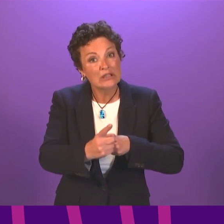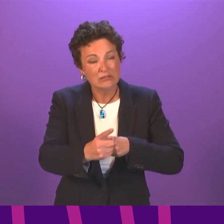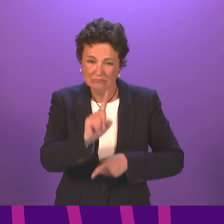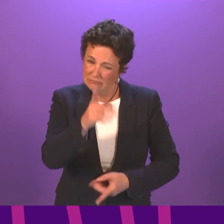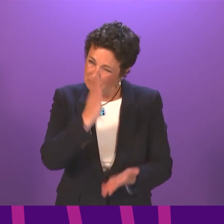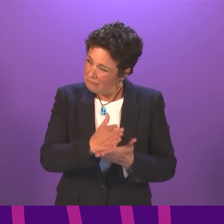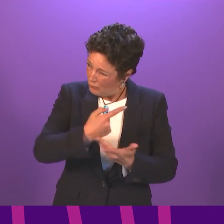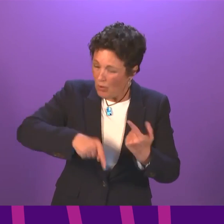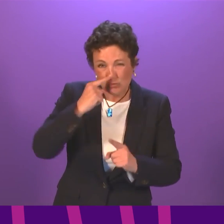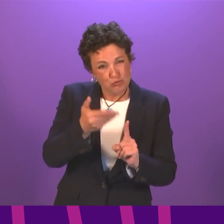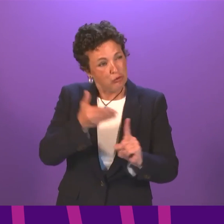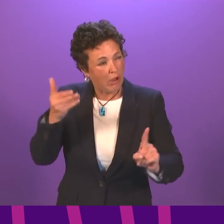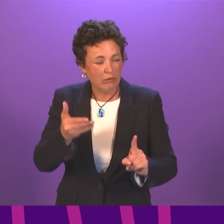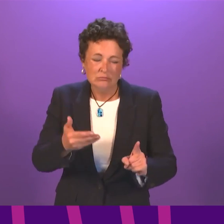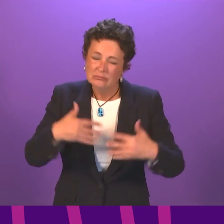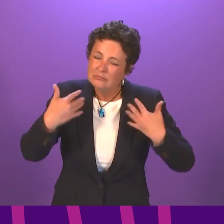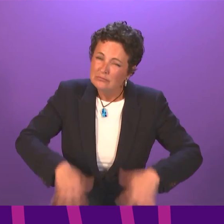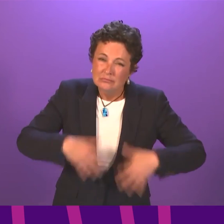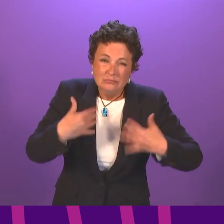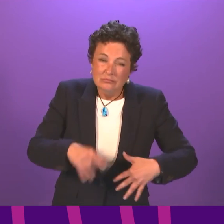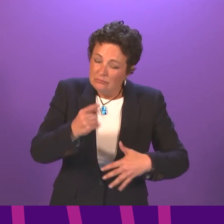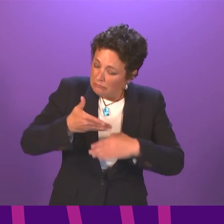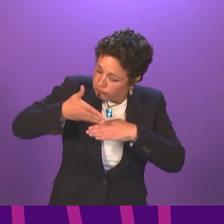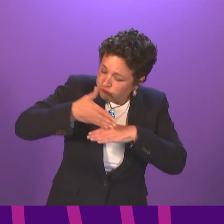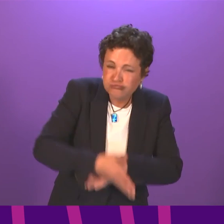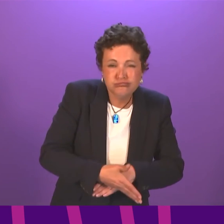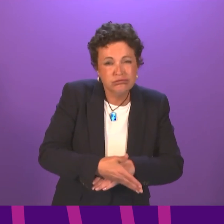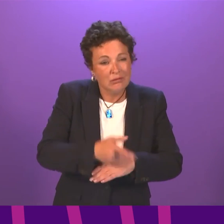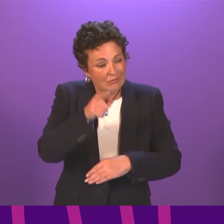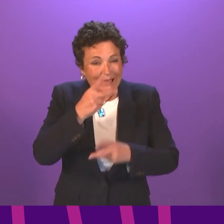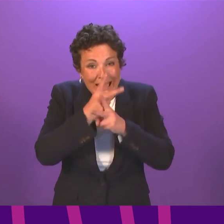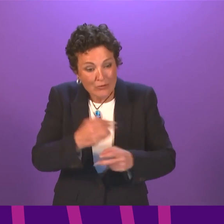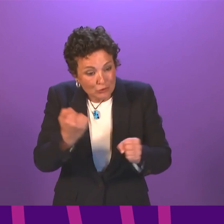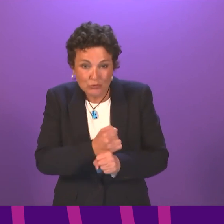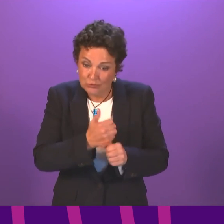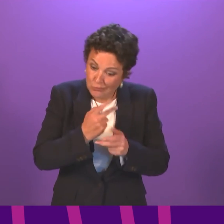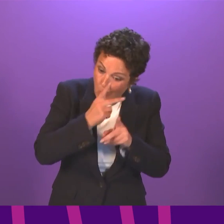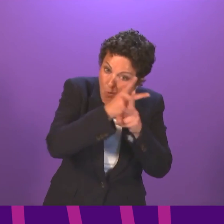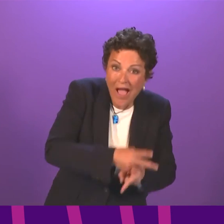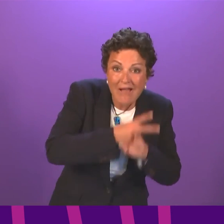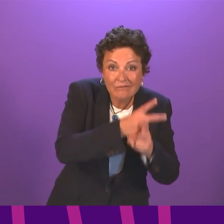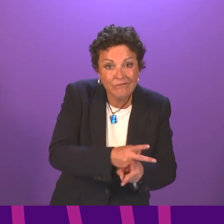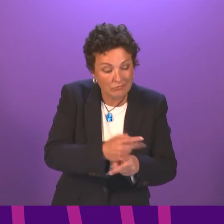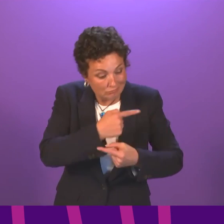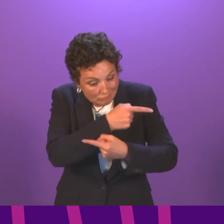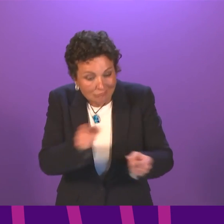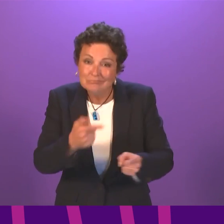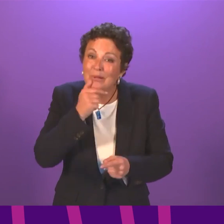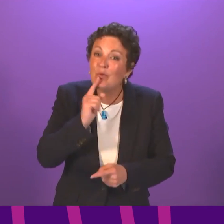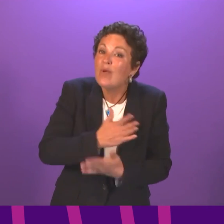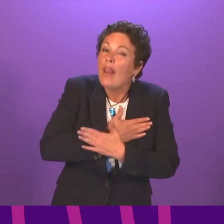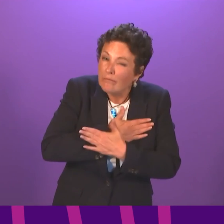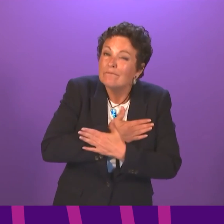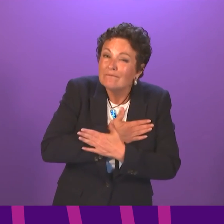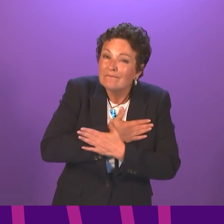carers make to the health and wellbeing of our loved ones across the country and to give an update on the SNP Scottish Government's